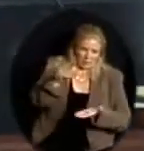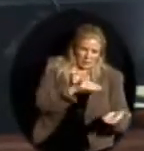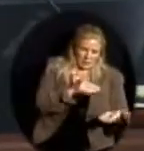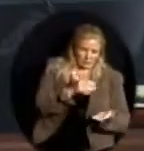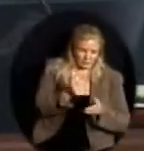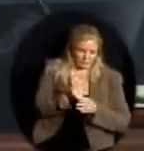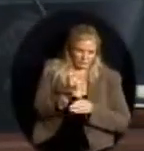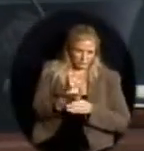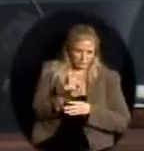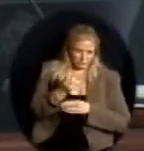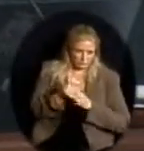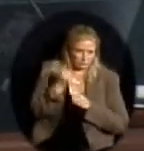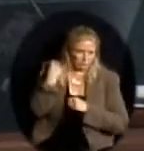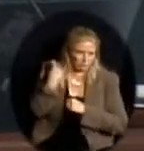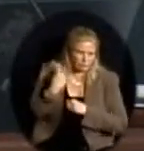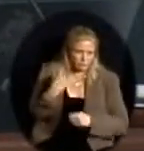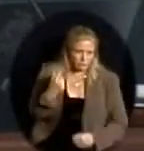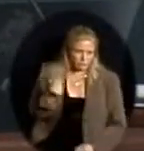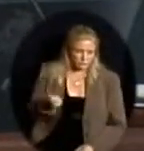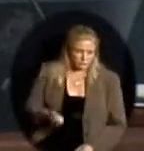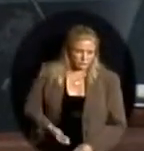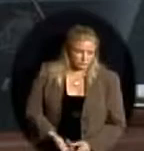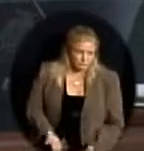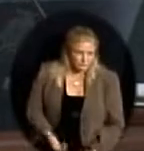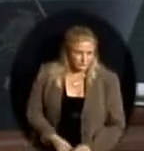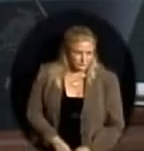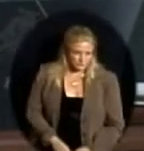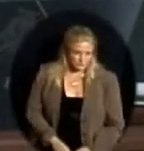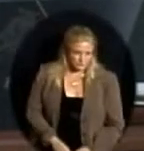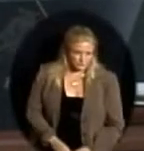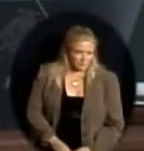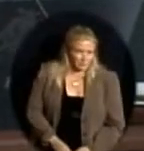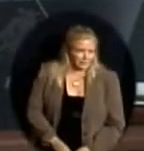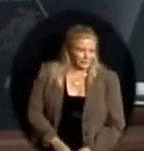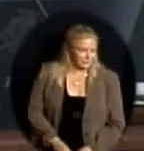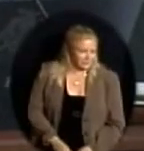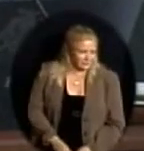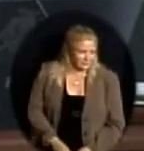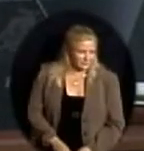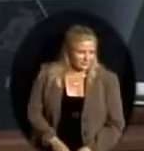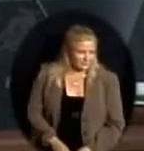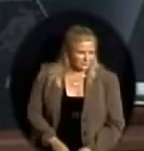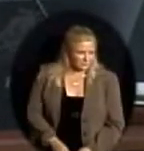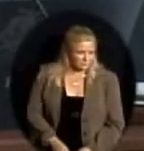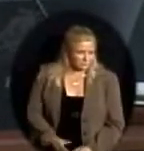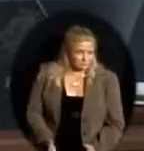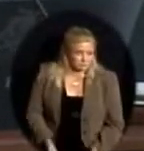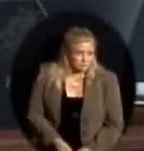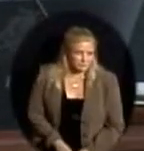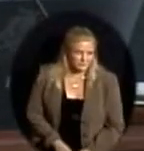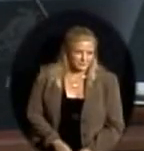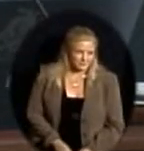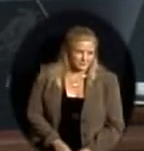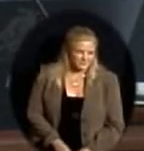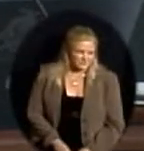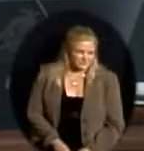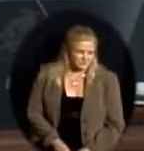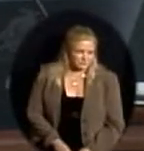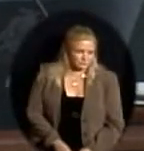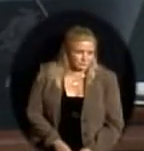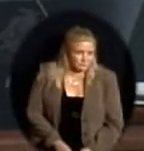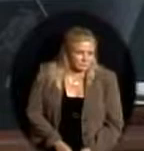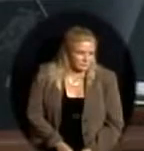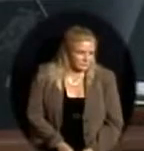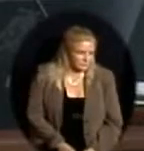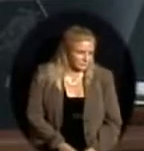and the very things we talked about then are beginning to rear their ugly heads, and we're beginning to see that in a very concrete way, and I